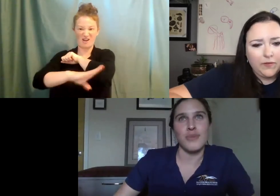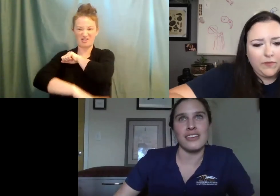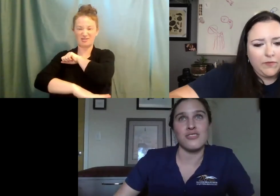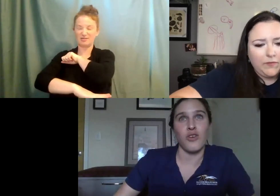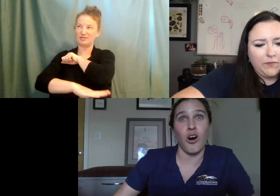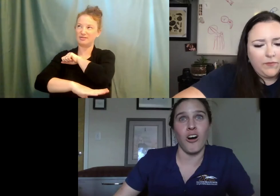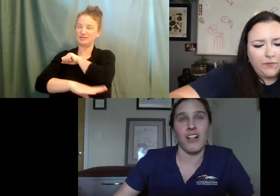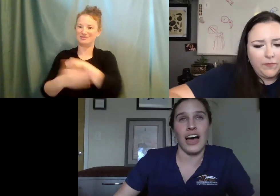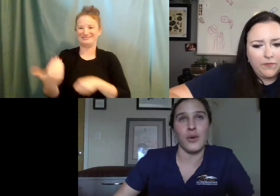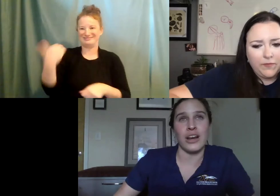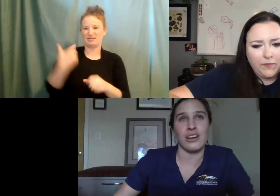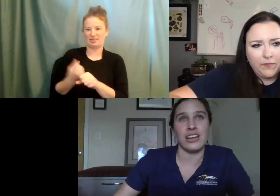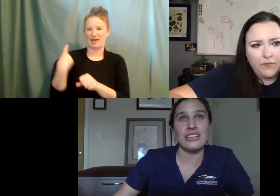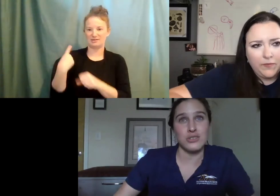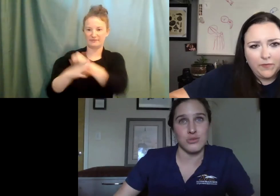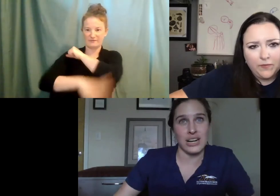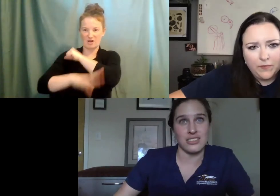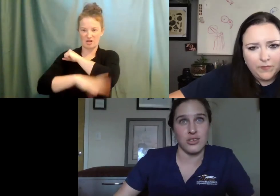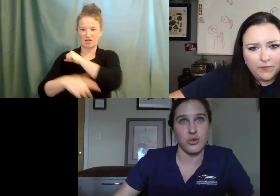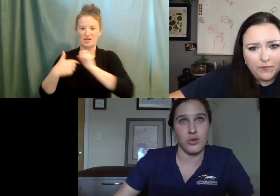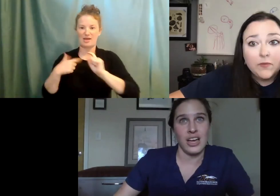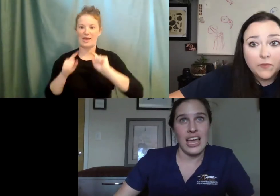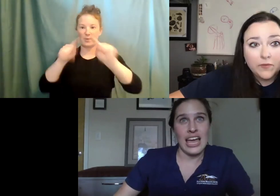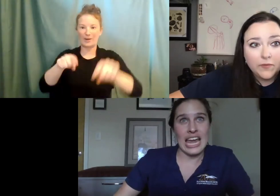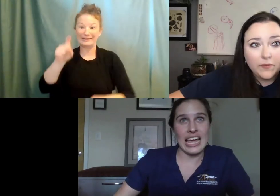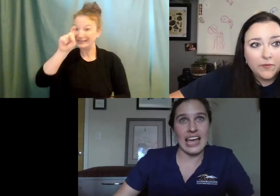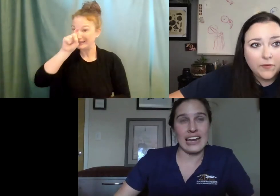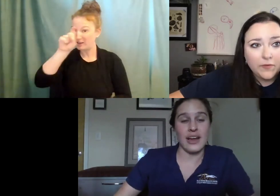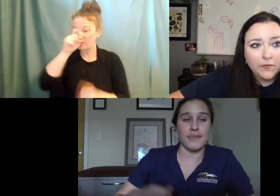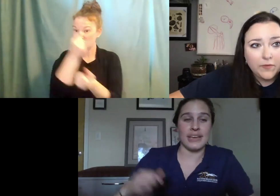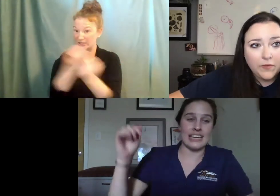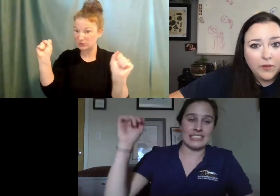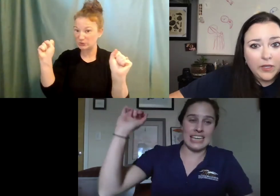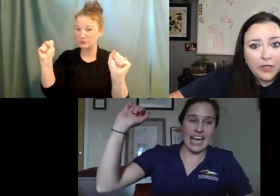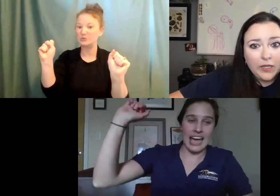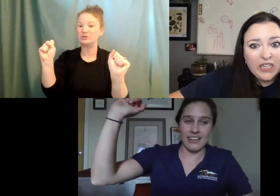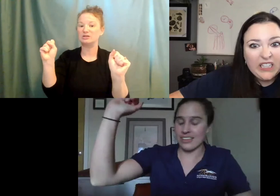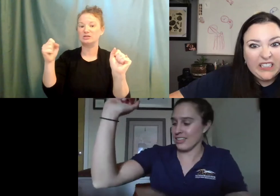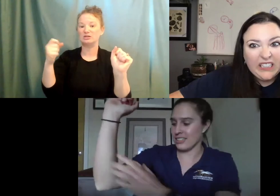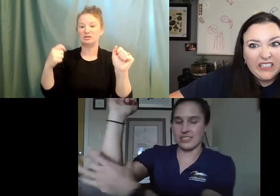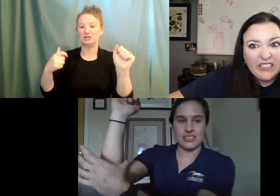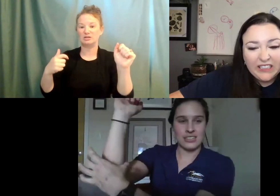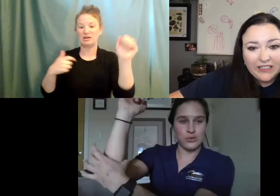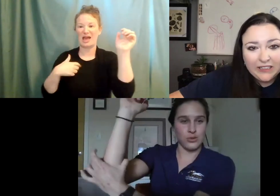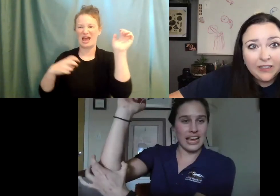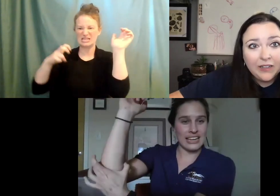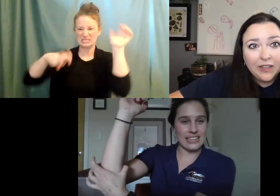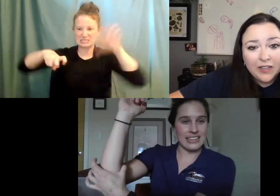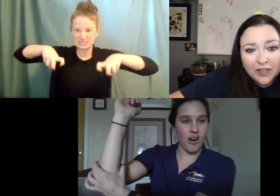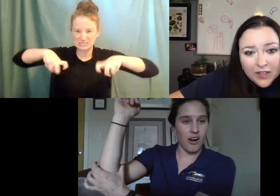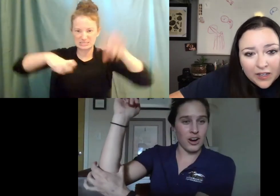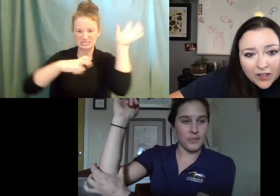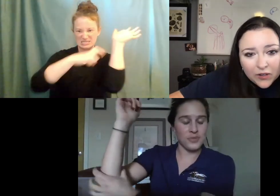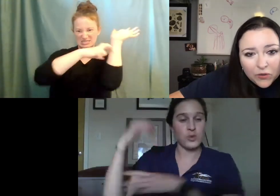this past fall, I went on an eagle rescue and I ended up getting talent right